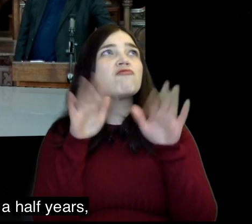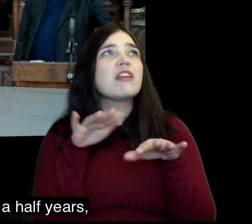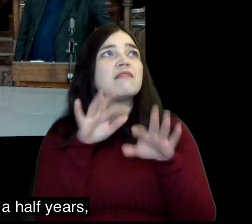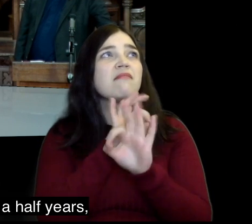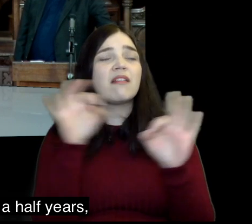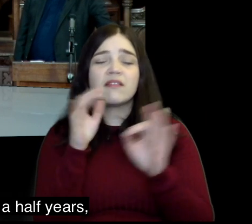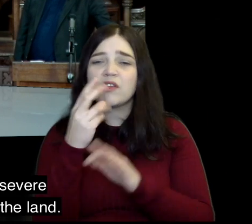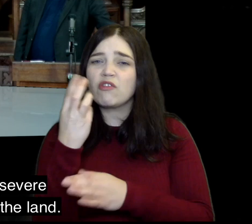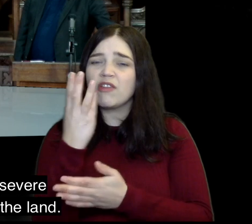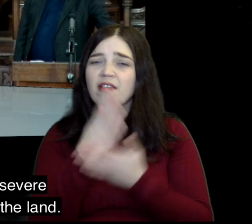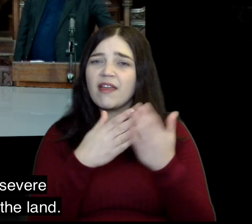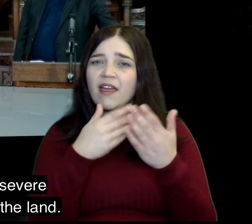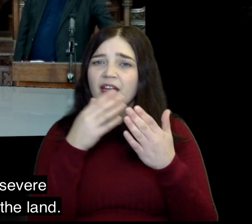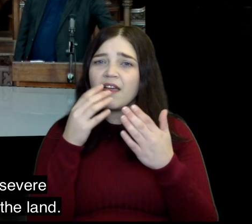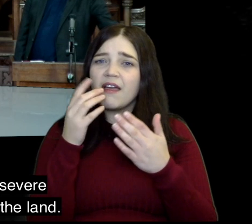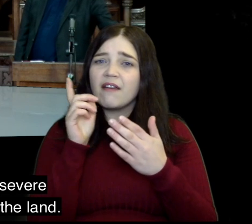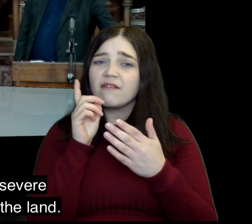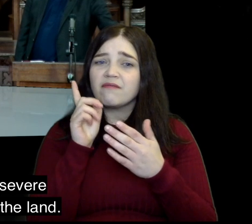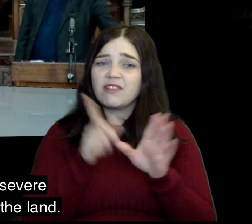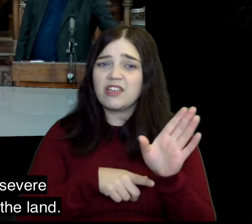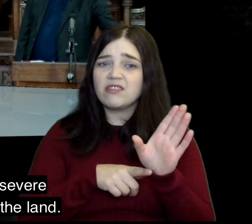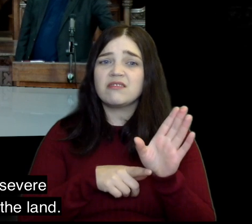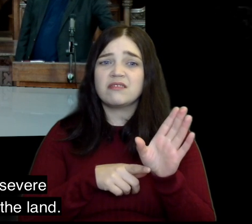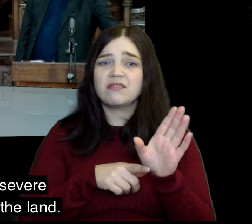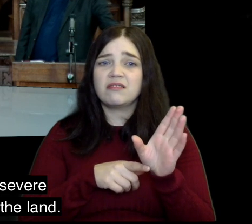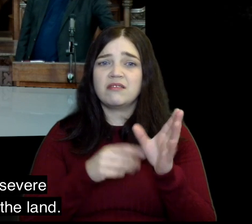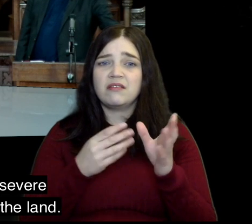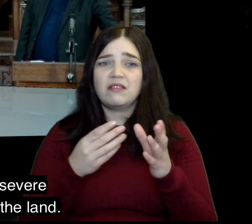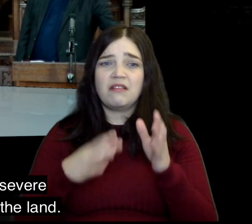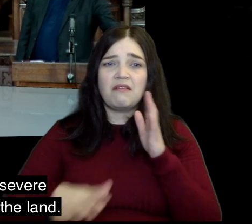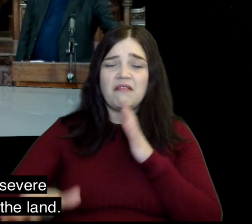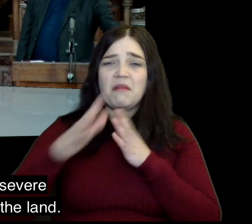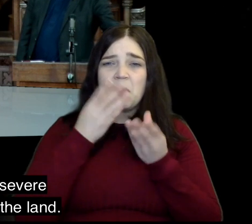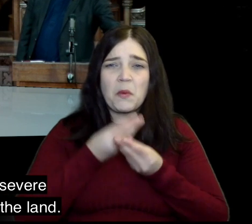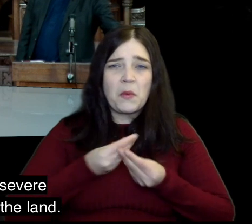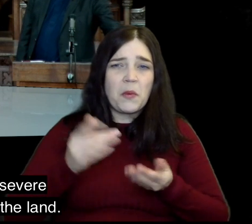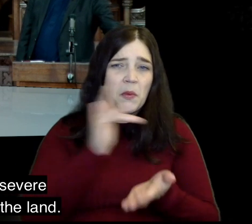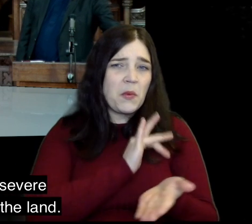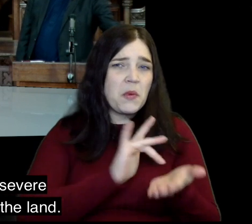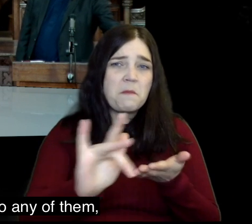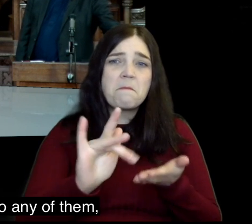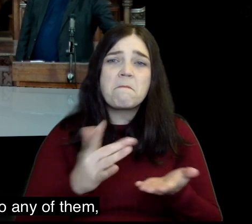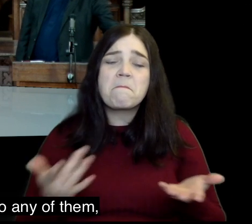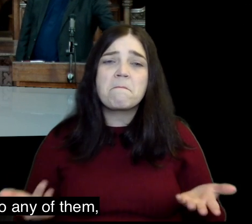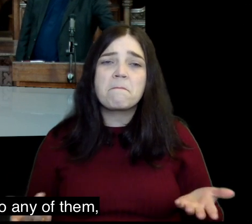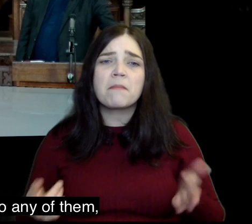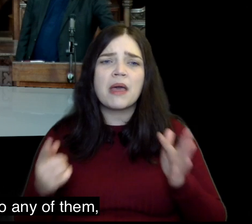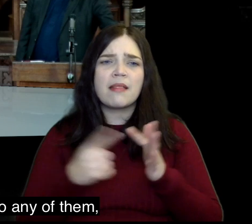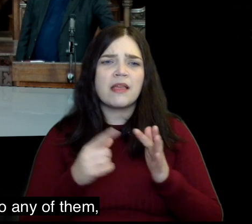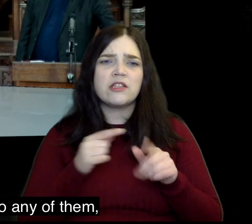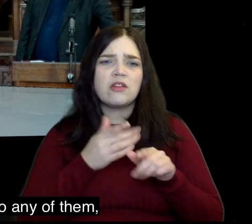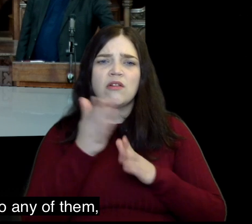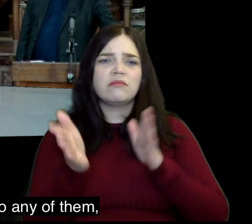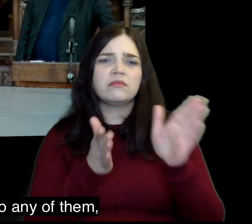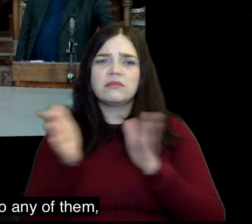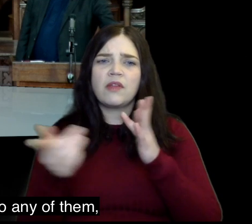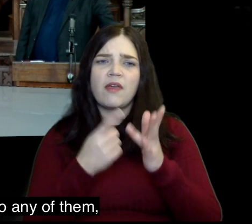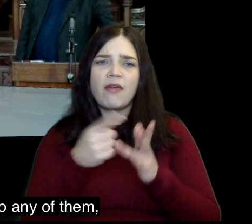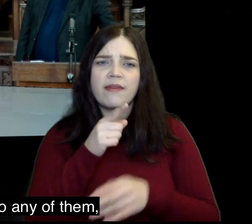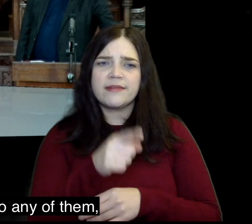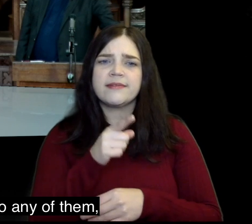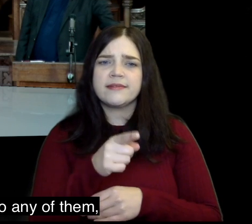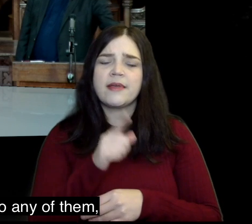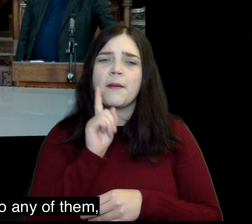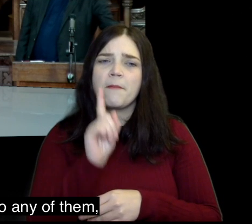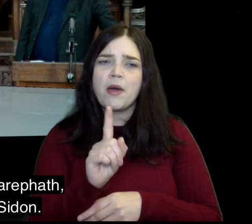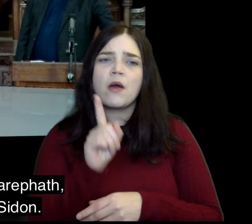time when the sky was shut for three and a half years and there was a severe famine throughout the land yet